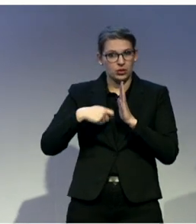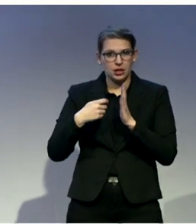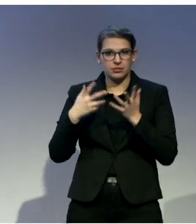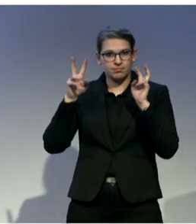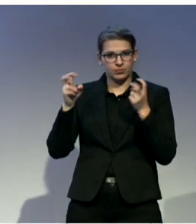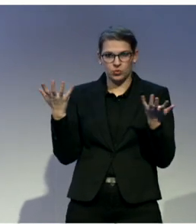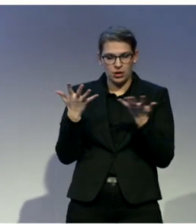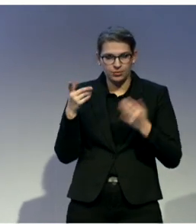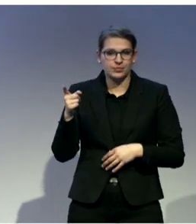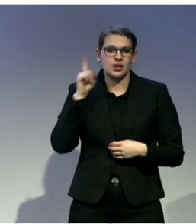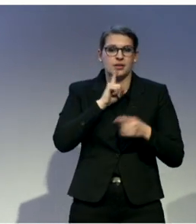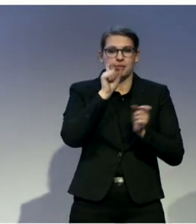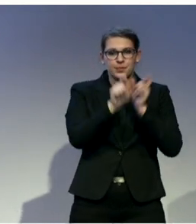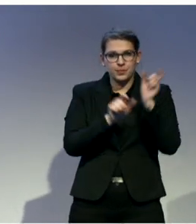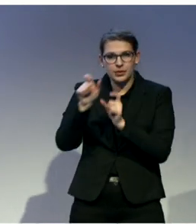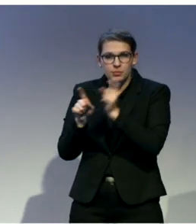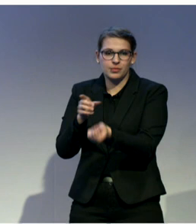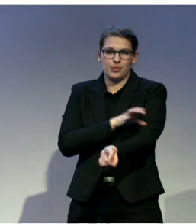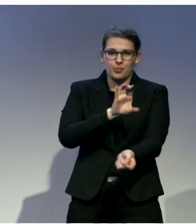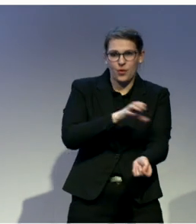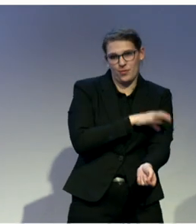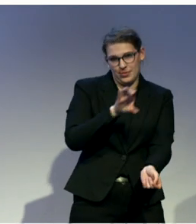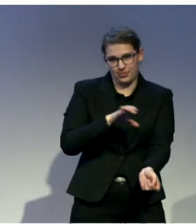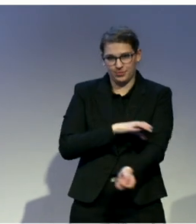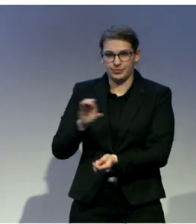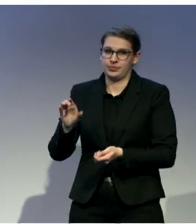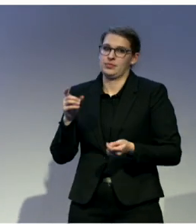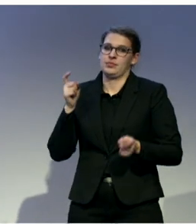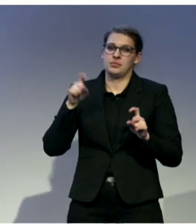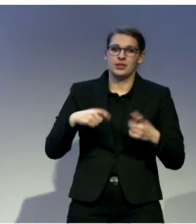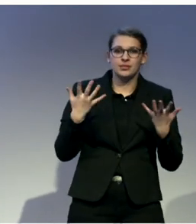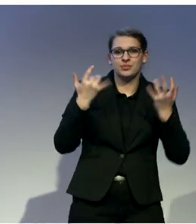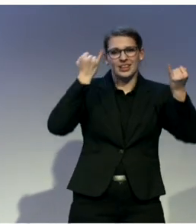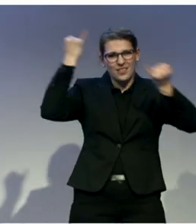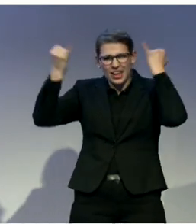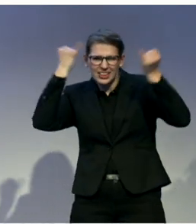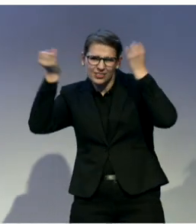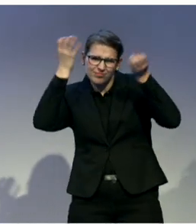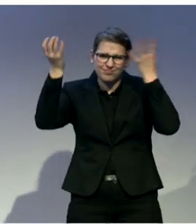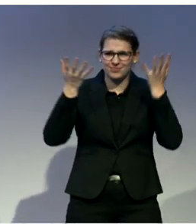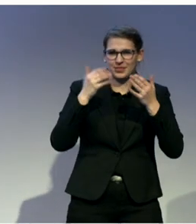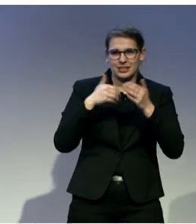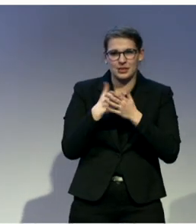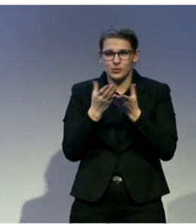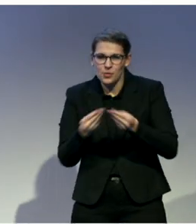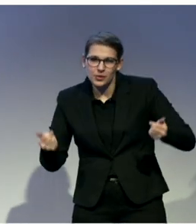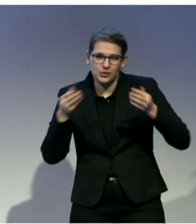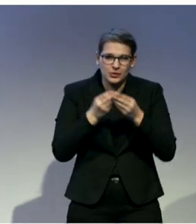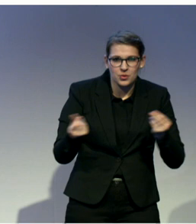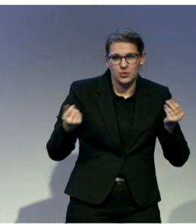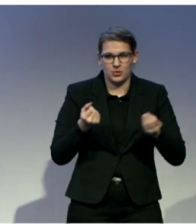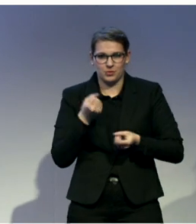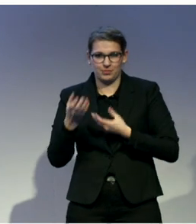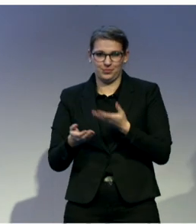that requires really innovative solutions. So similar to other countries, only about 90% of deaf